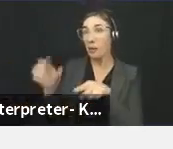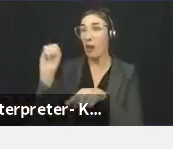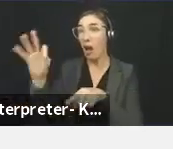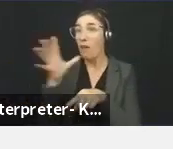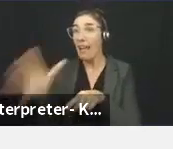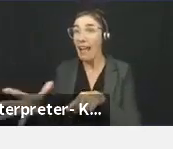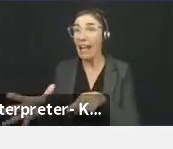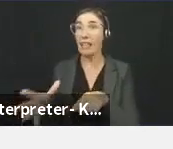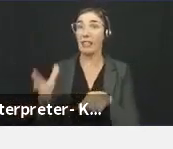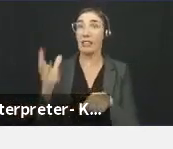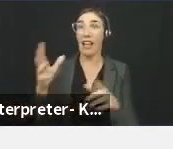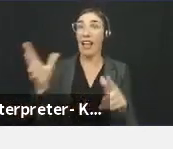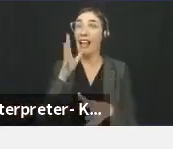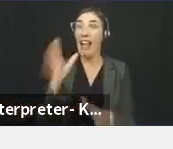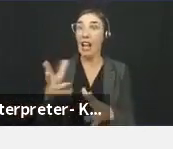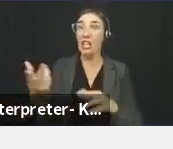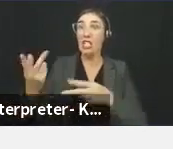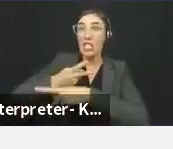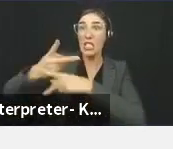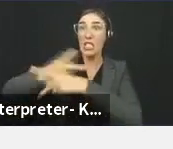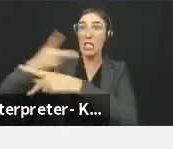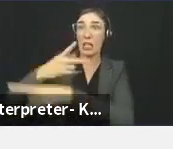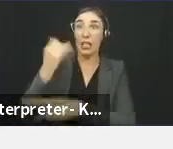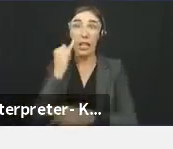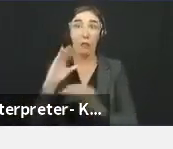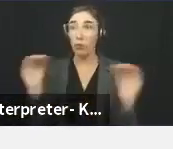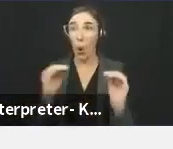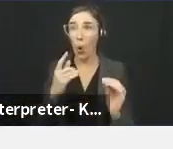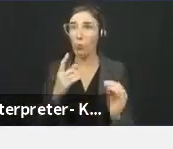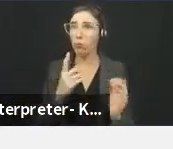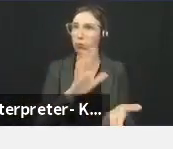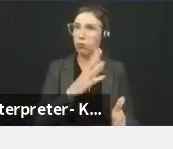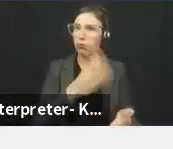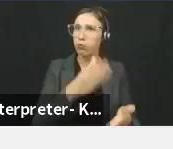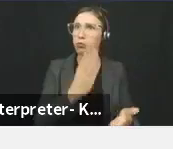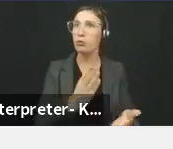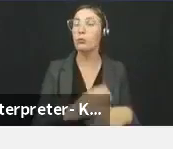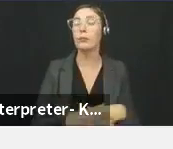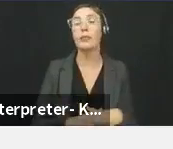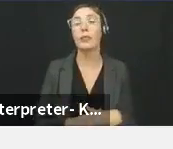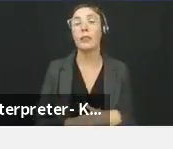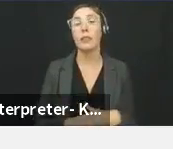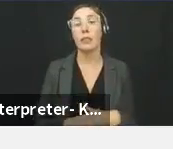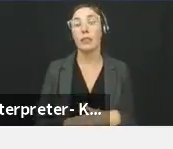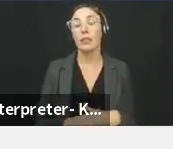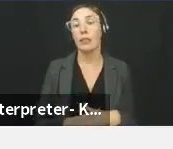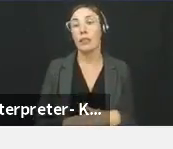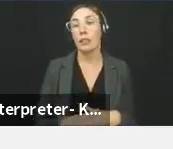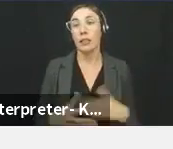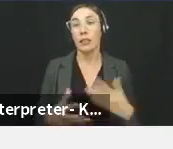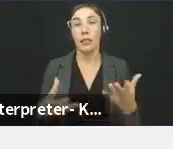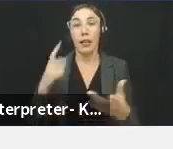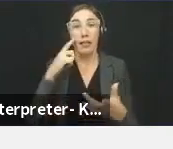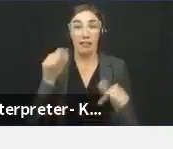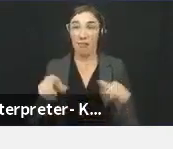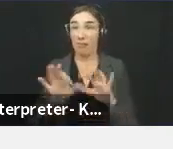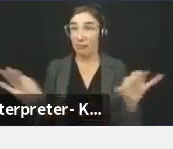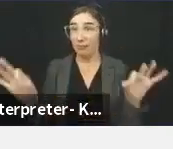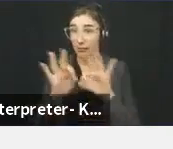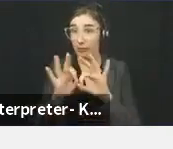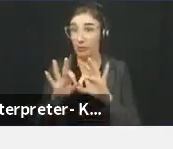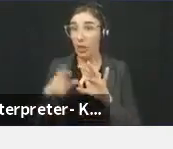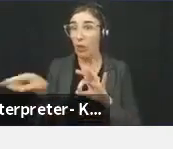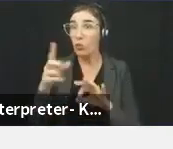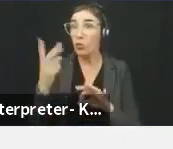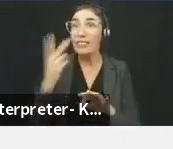unchecked. So I want to just talk a couple of tips because I've been speaking to some people in the community and I think this is important. If you see